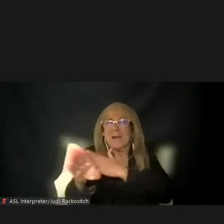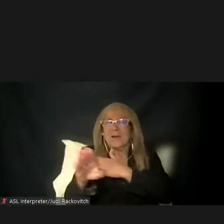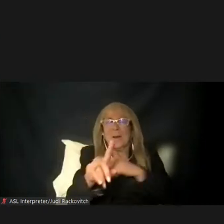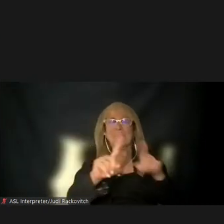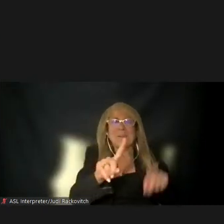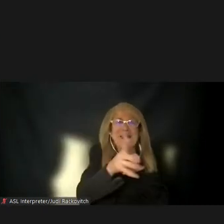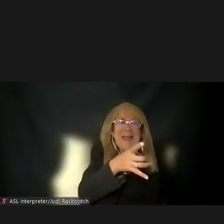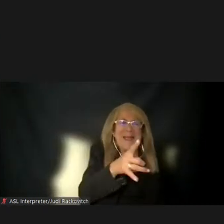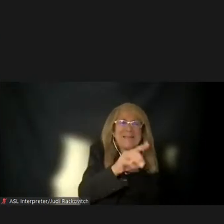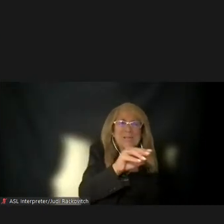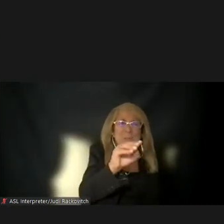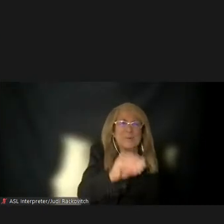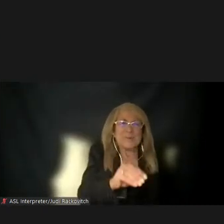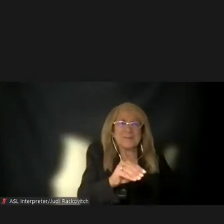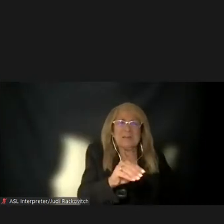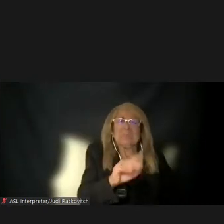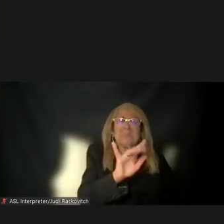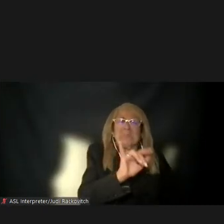to be low income.